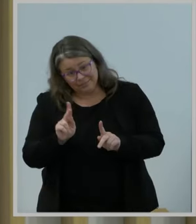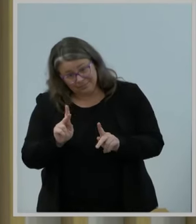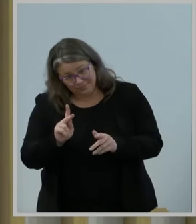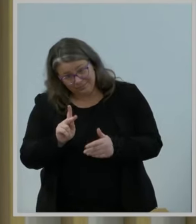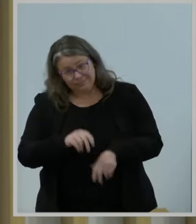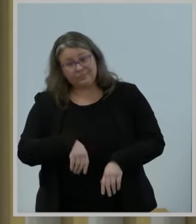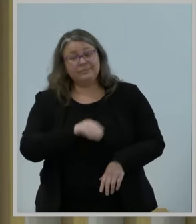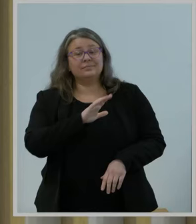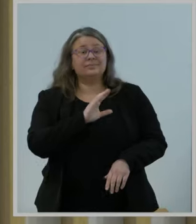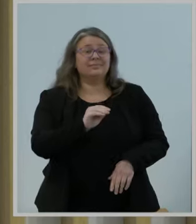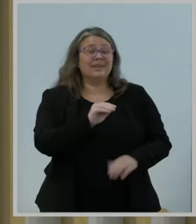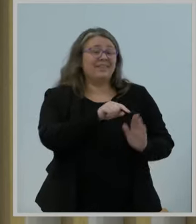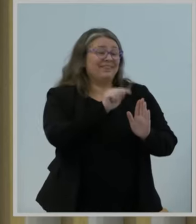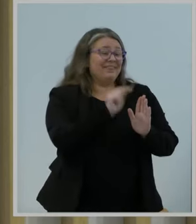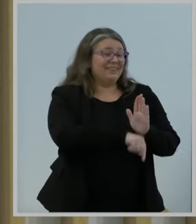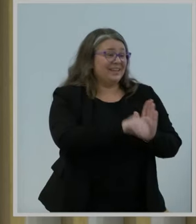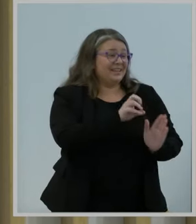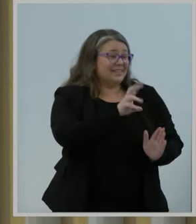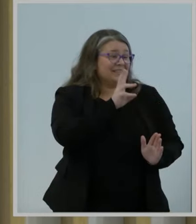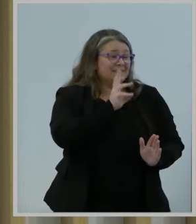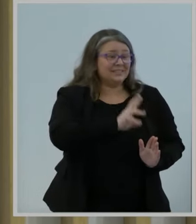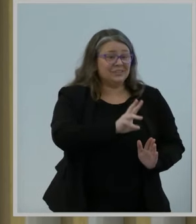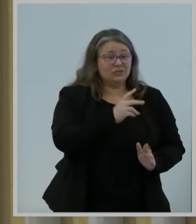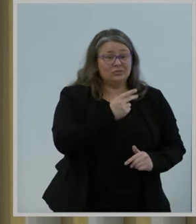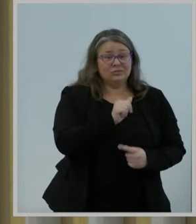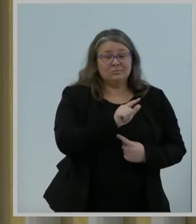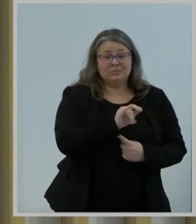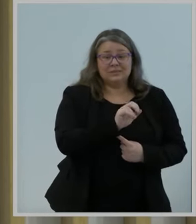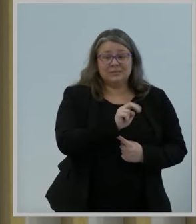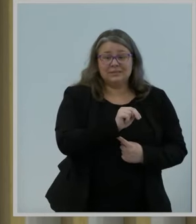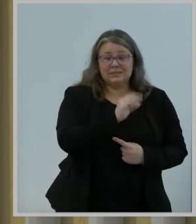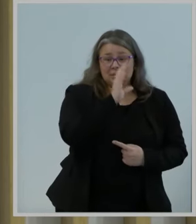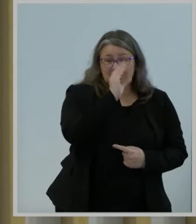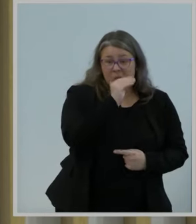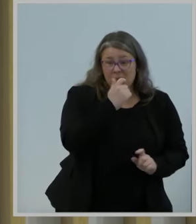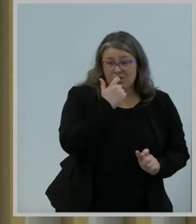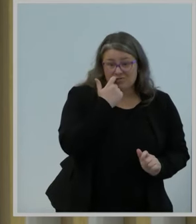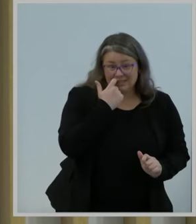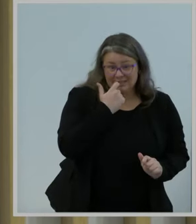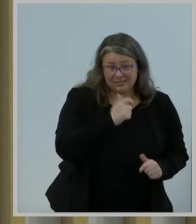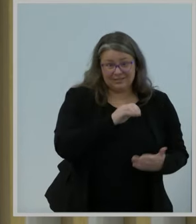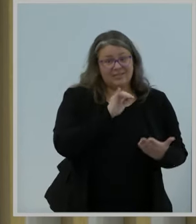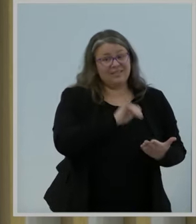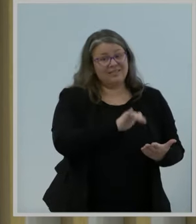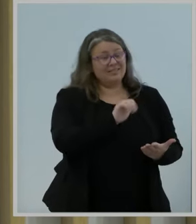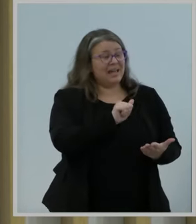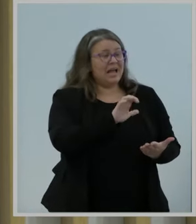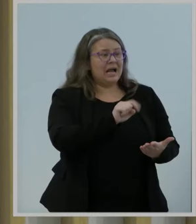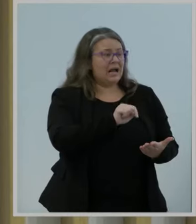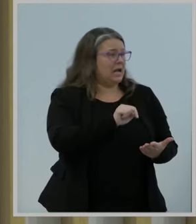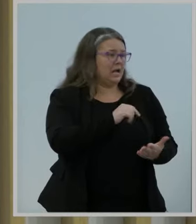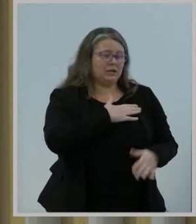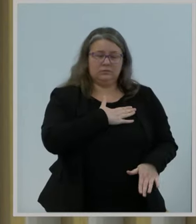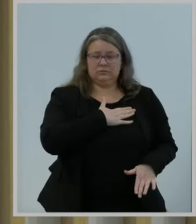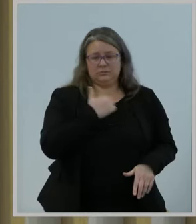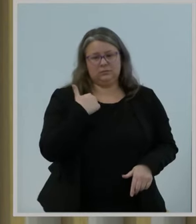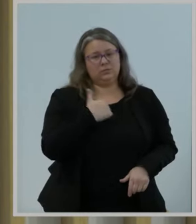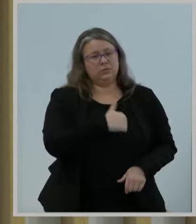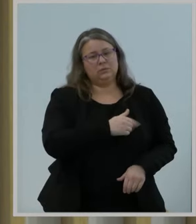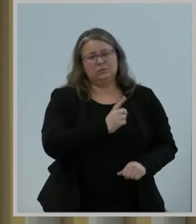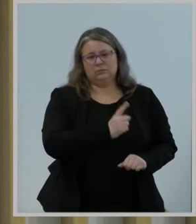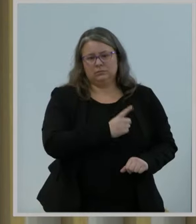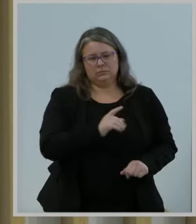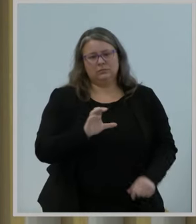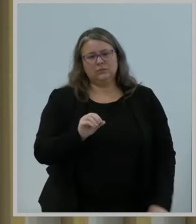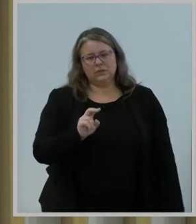an act that deserves our strongest and deepest condemnation. I have always been drawn to the